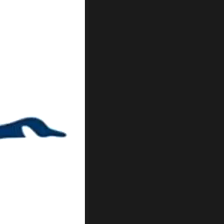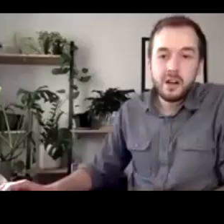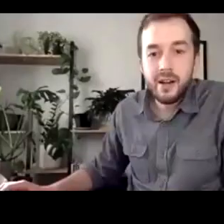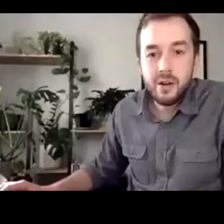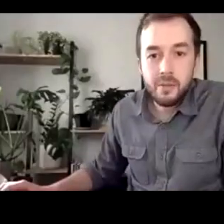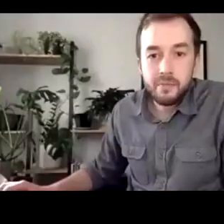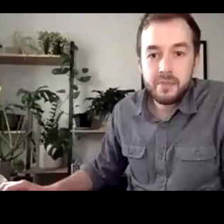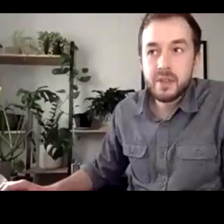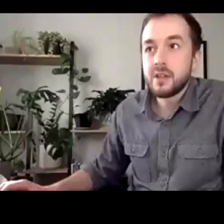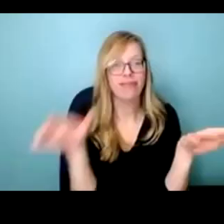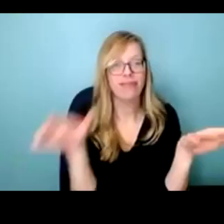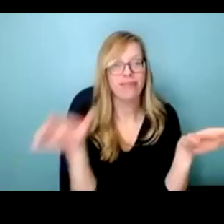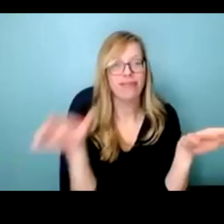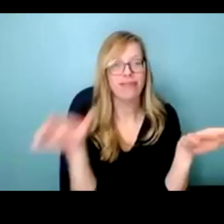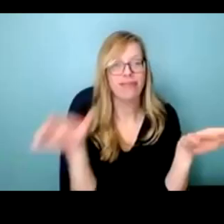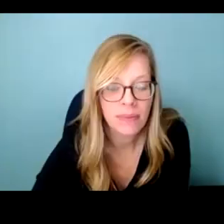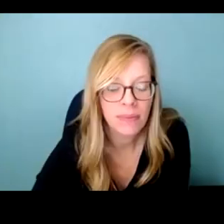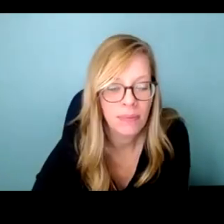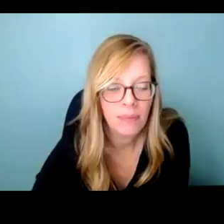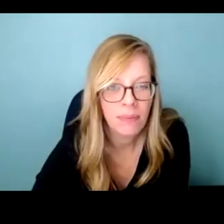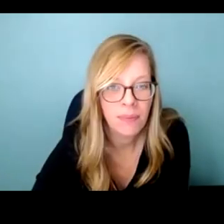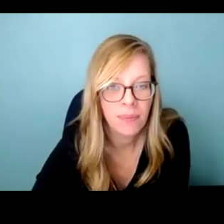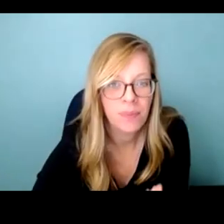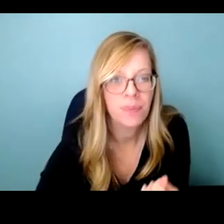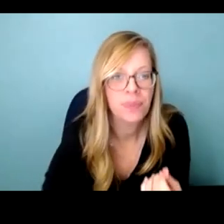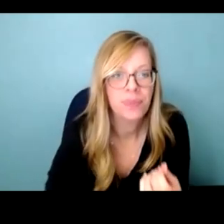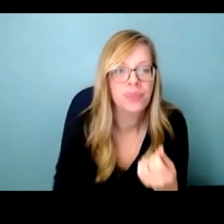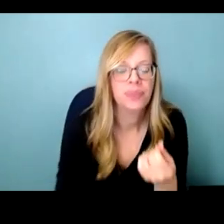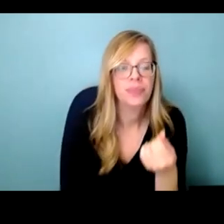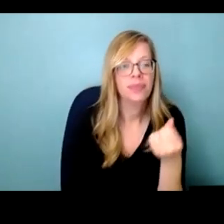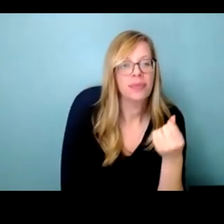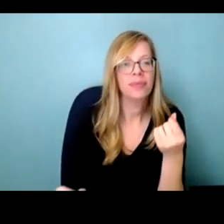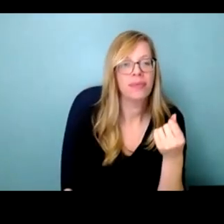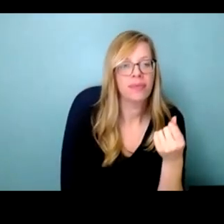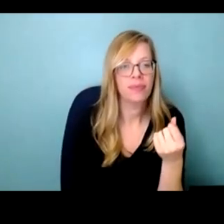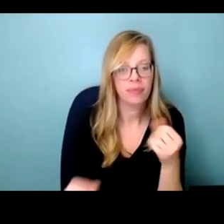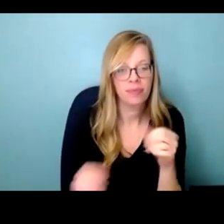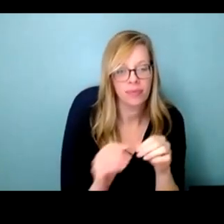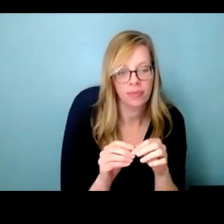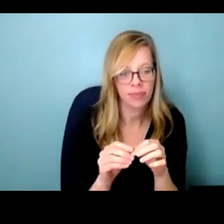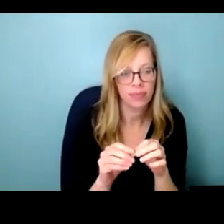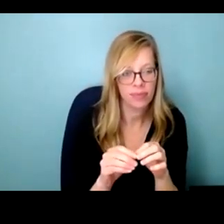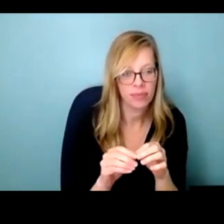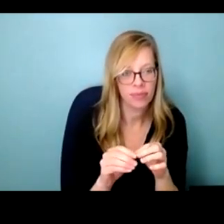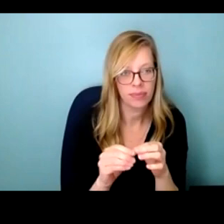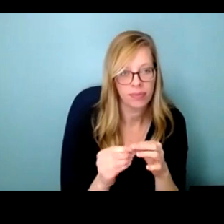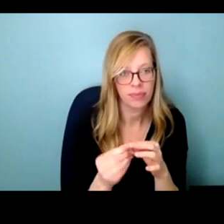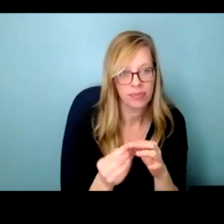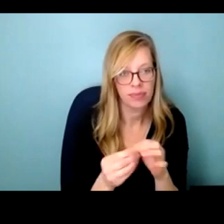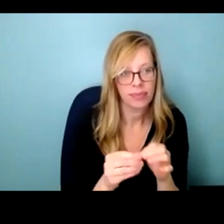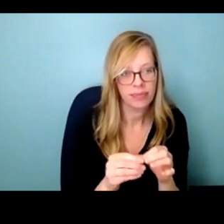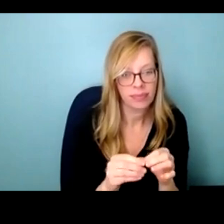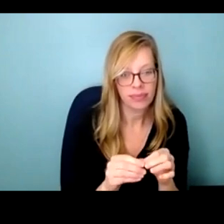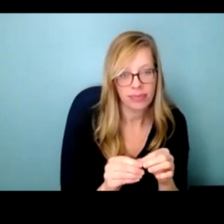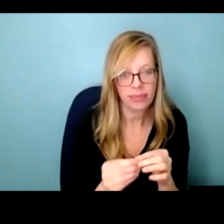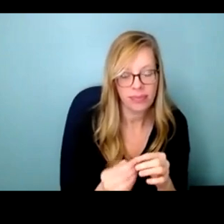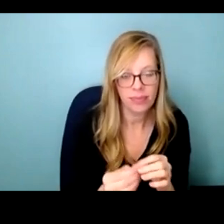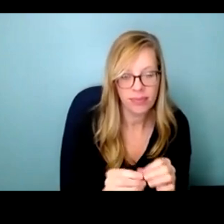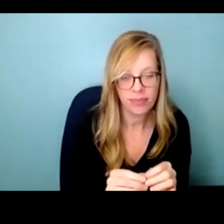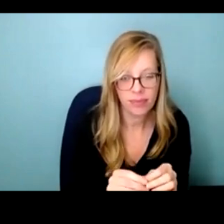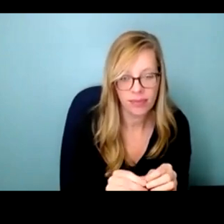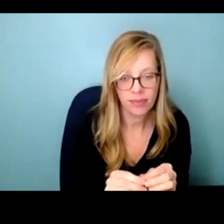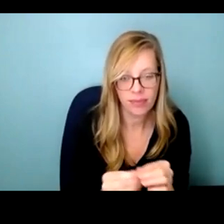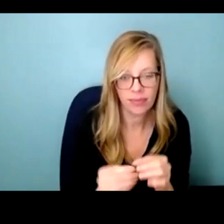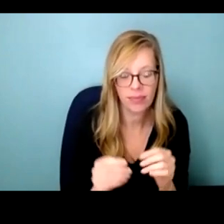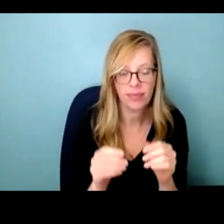it's sending people going to breakouts yeah i wasn't going to send you but i accidentally sent some people in the absolute fury of clicking these things because i'm an idiot and didn't